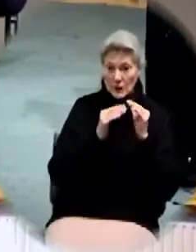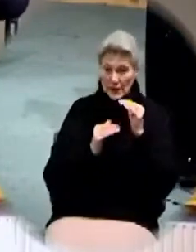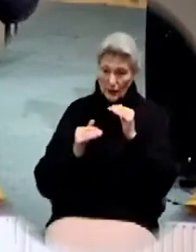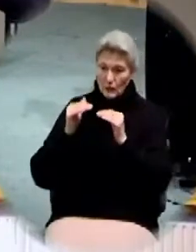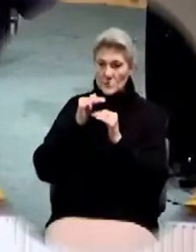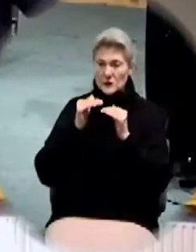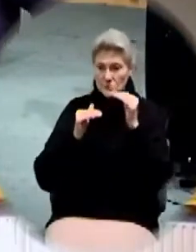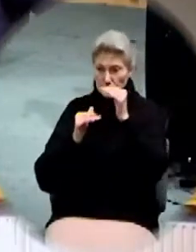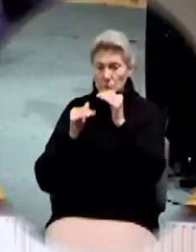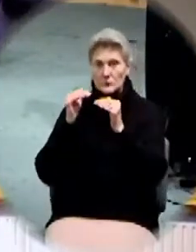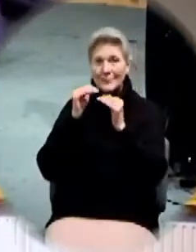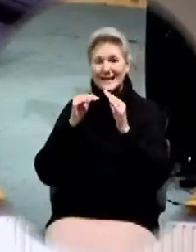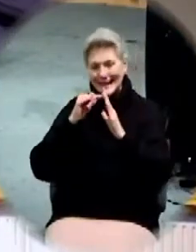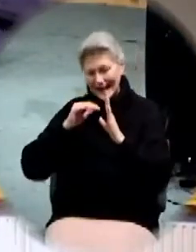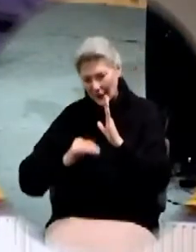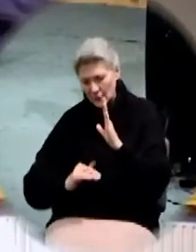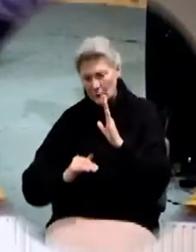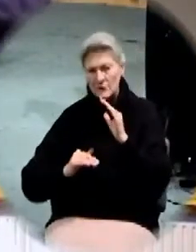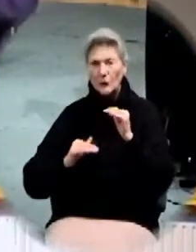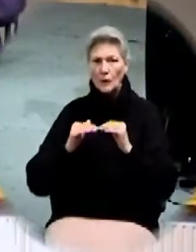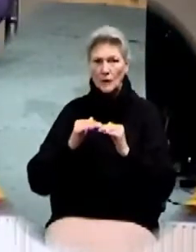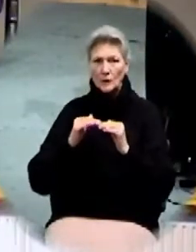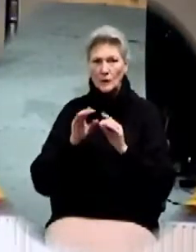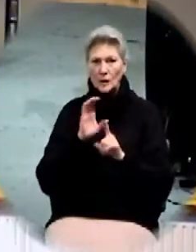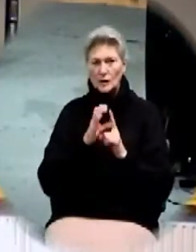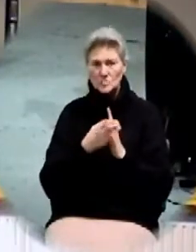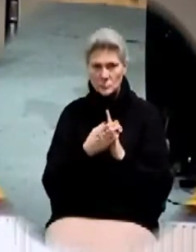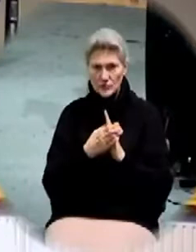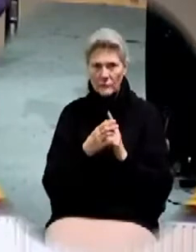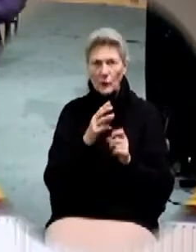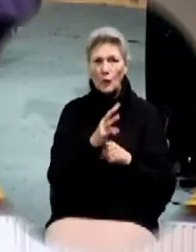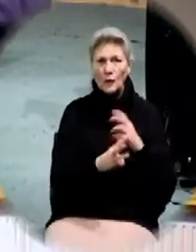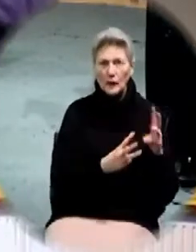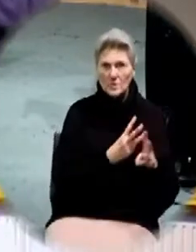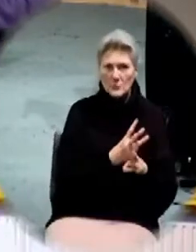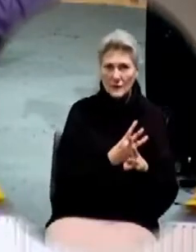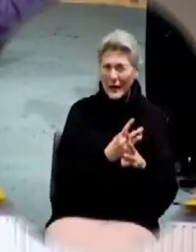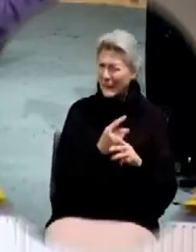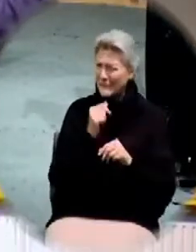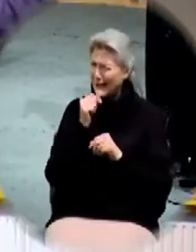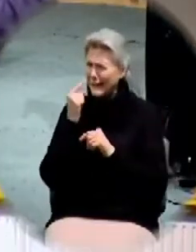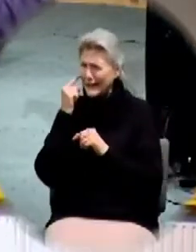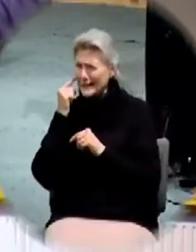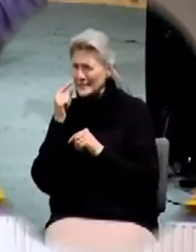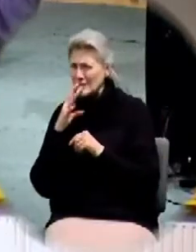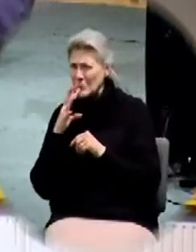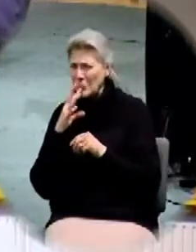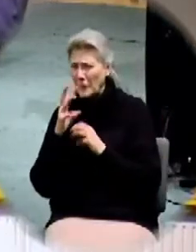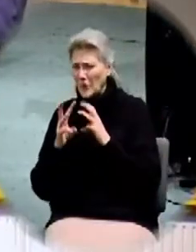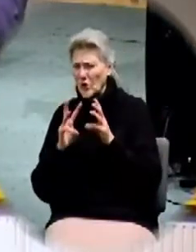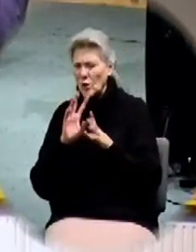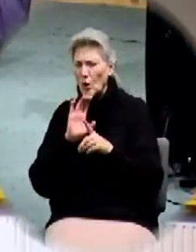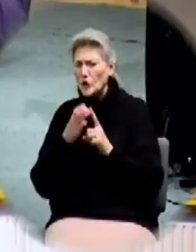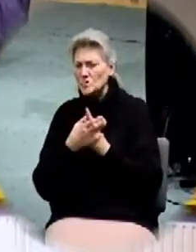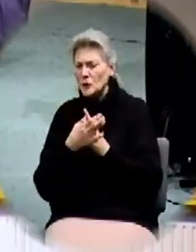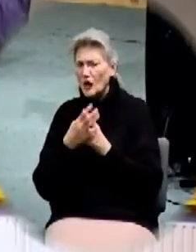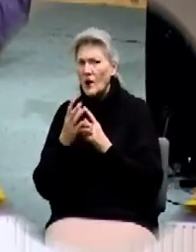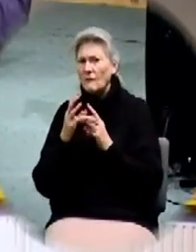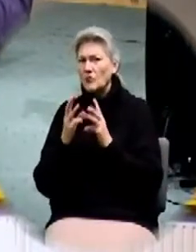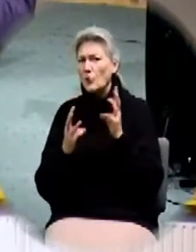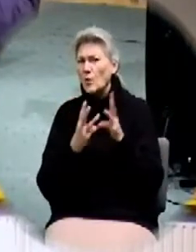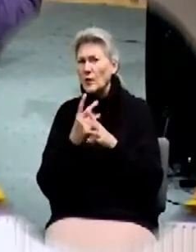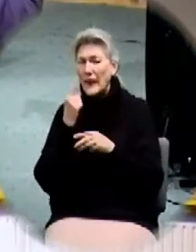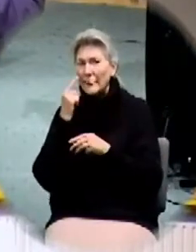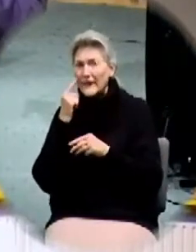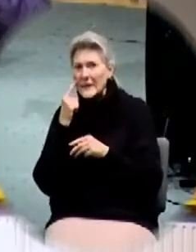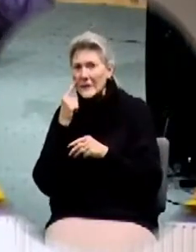the world the culture of the world I don't think he's talking about the culture of the world I think he's talking about the culture of the